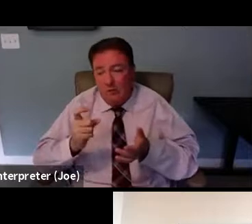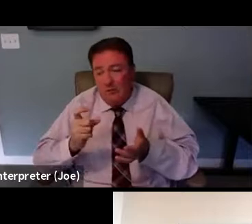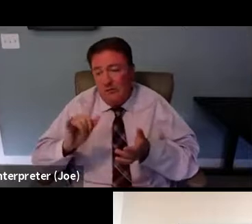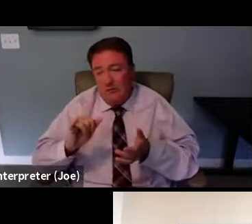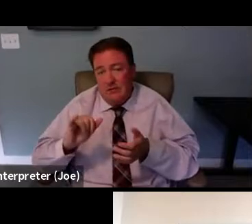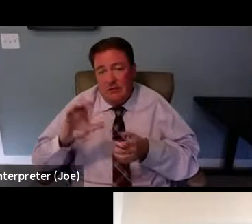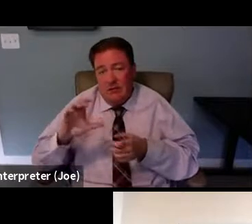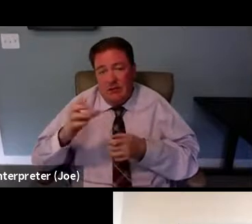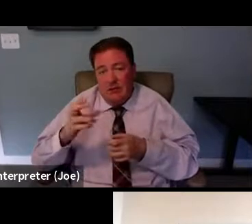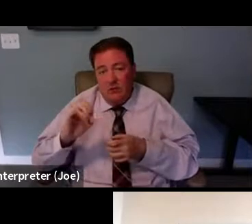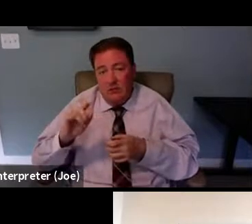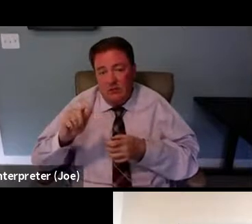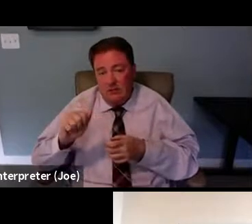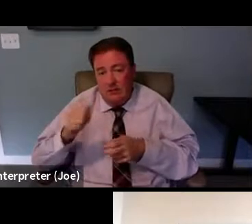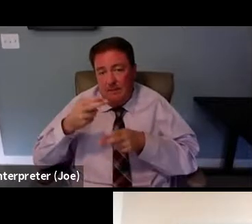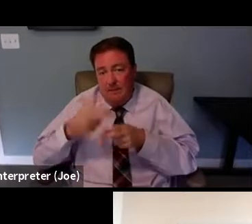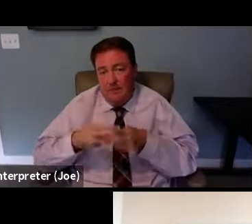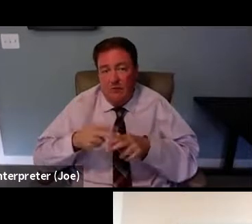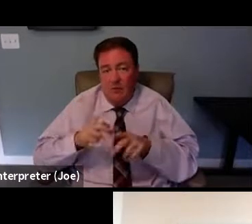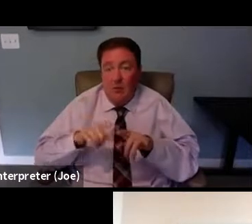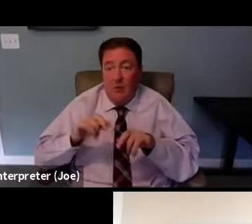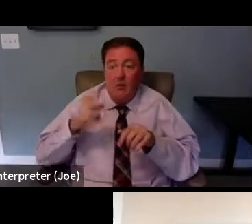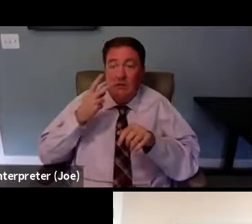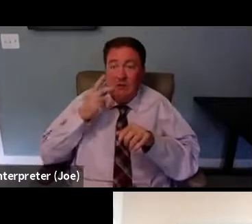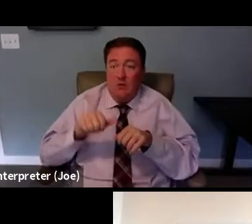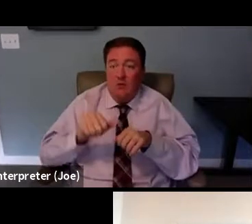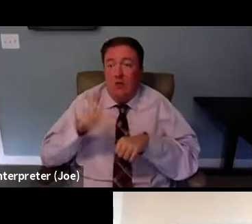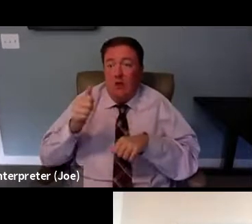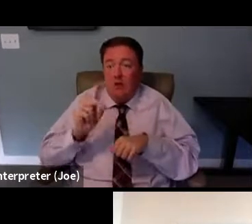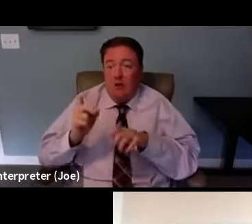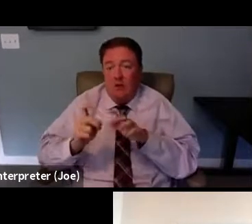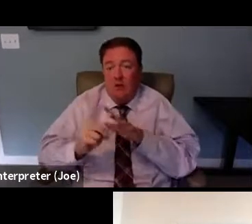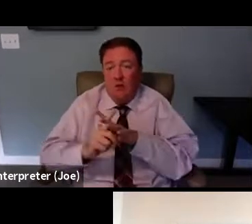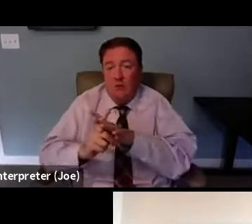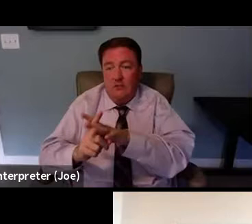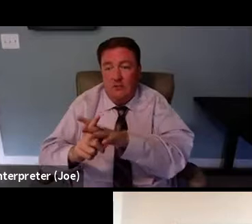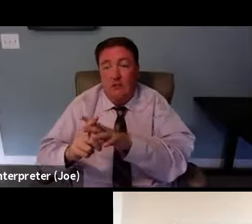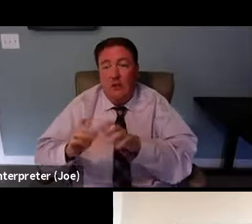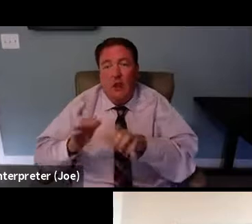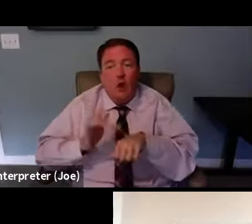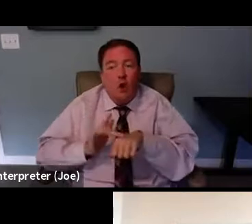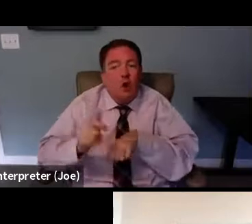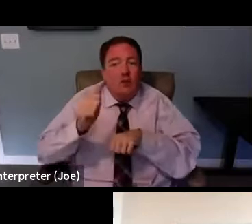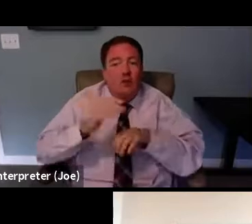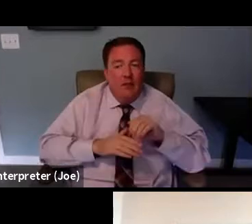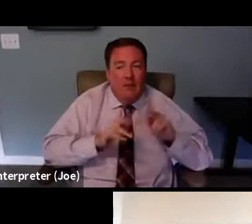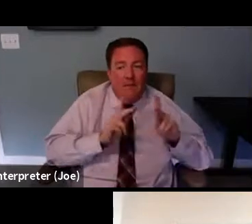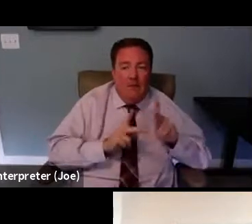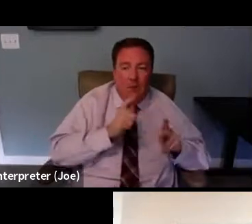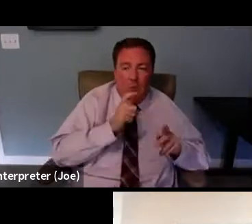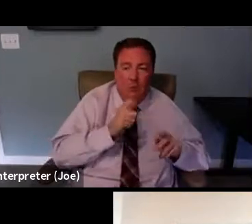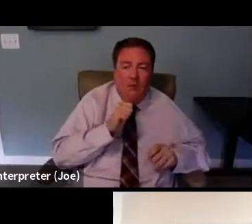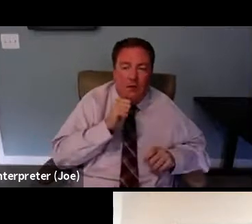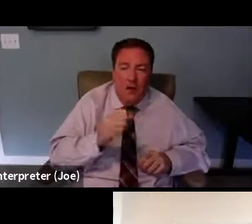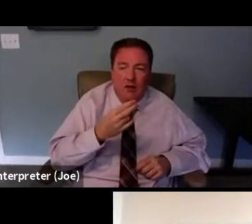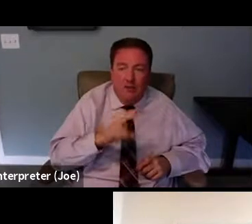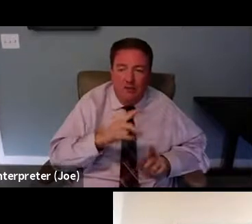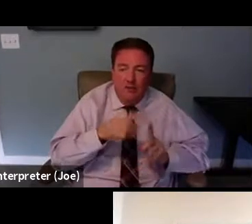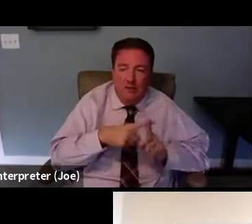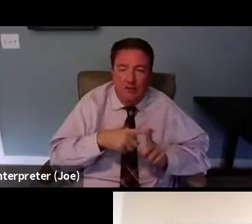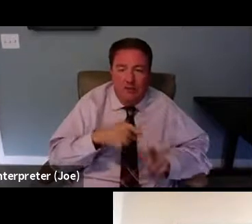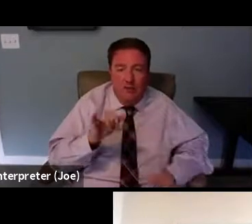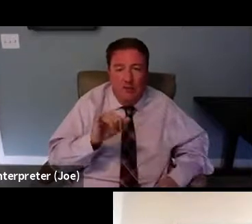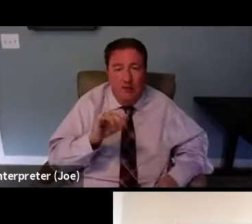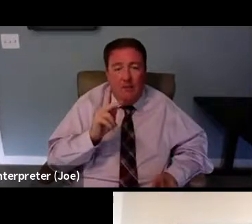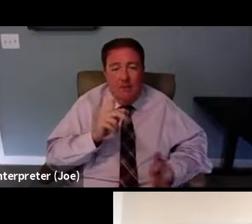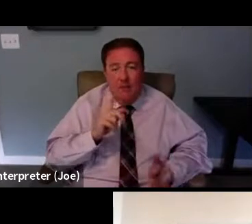living with HIV, we're seeing those comorbidities earlier than people that are not HIV positive. Like people